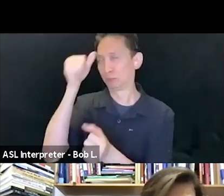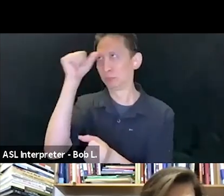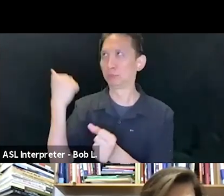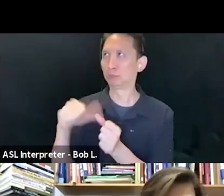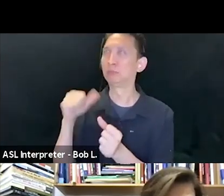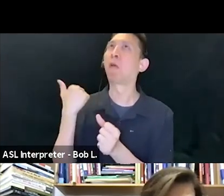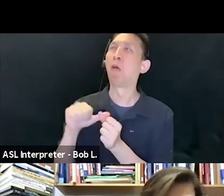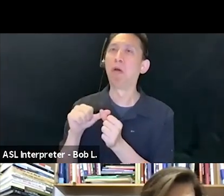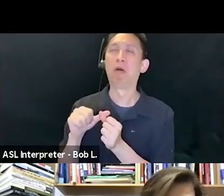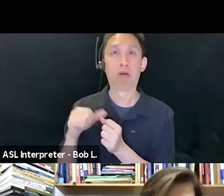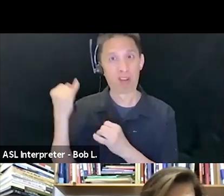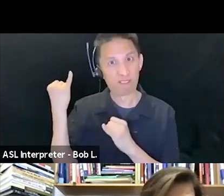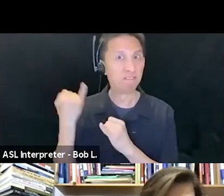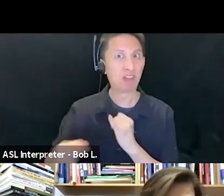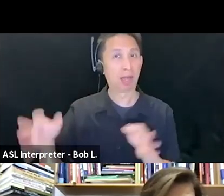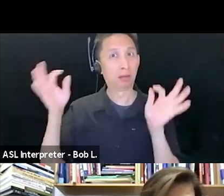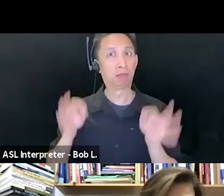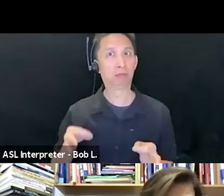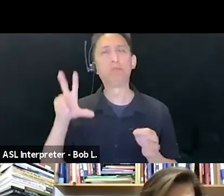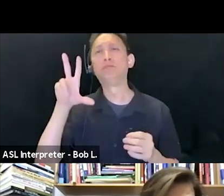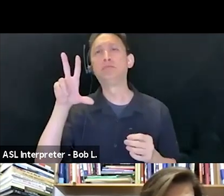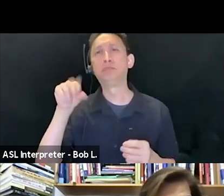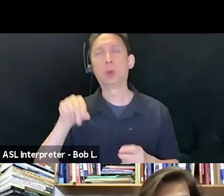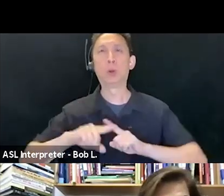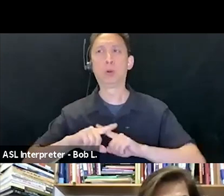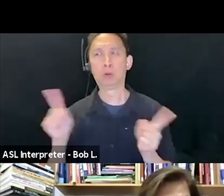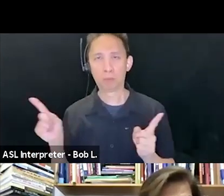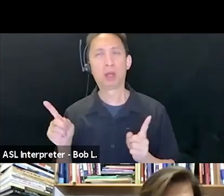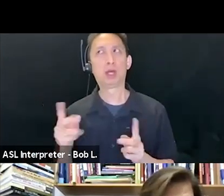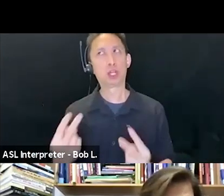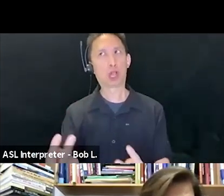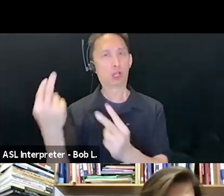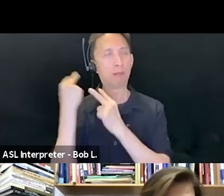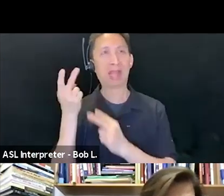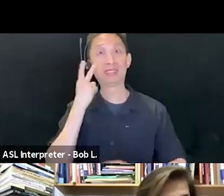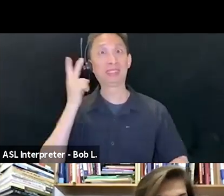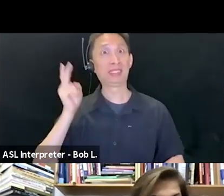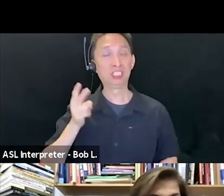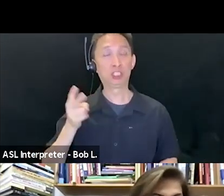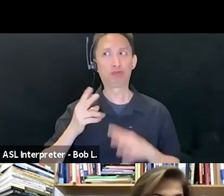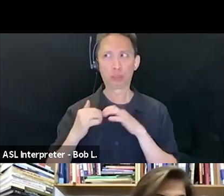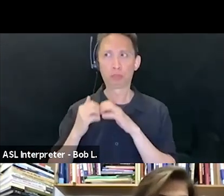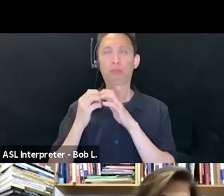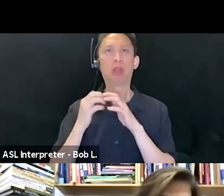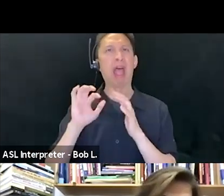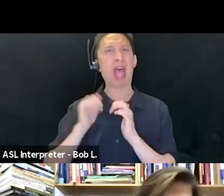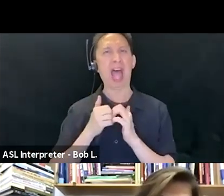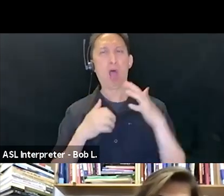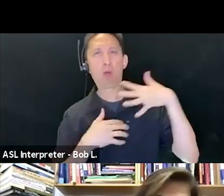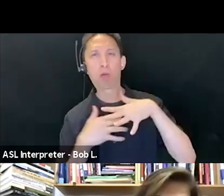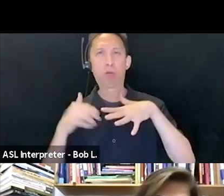think again about the larger structures animated in historical events and as a way to think critically and ethically